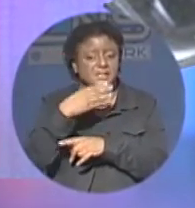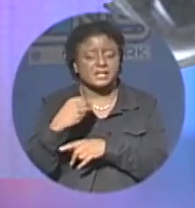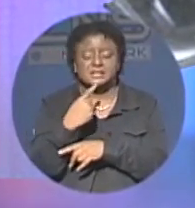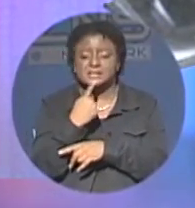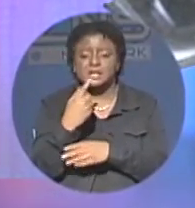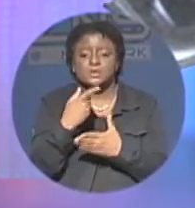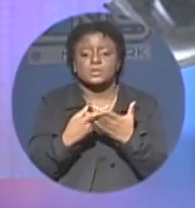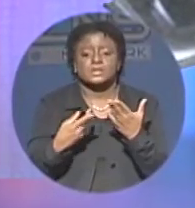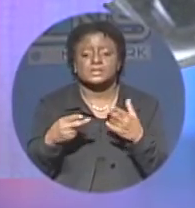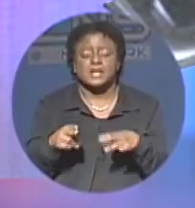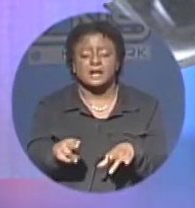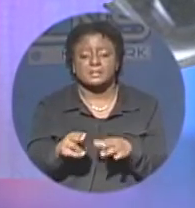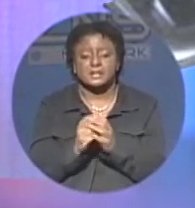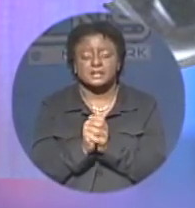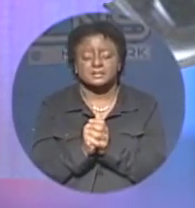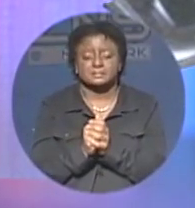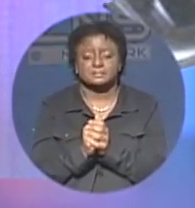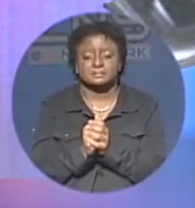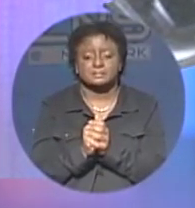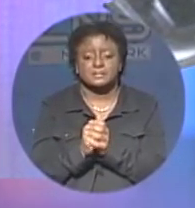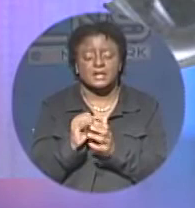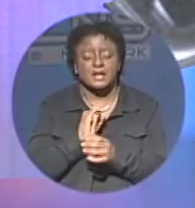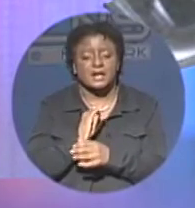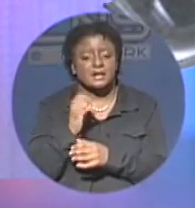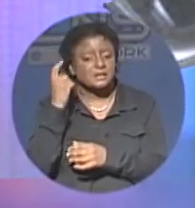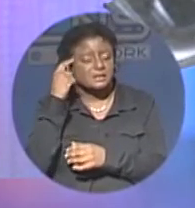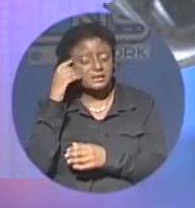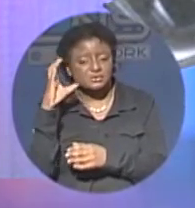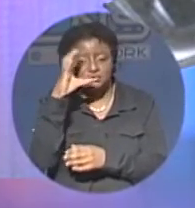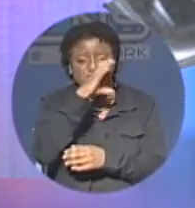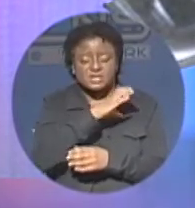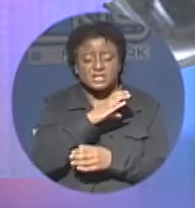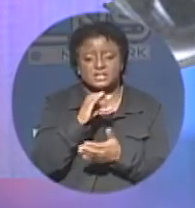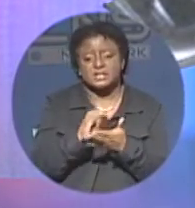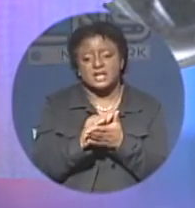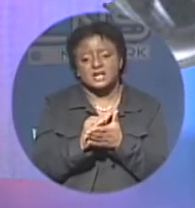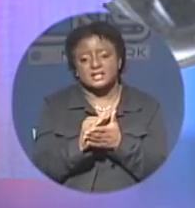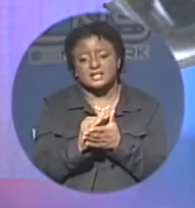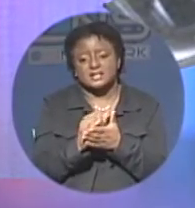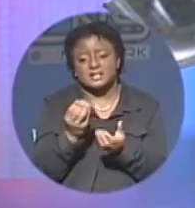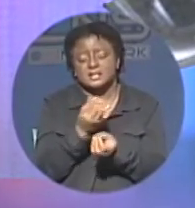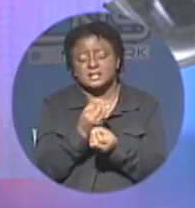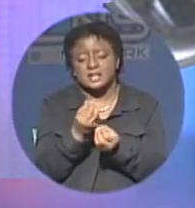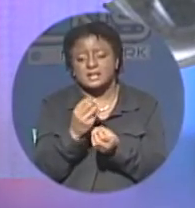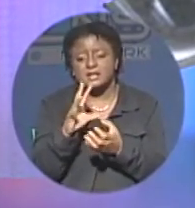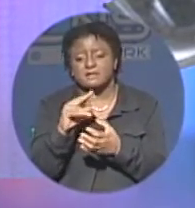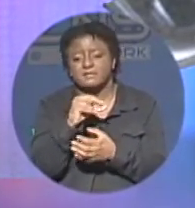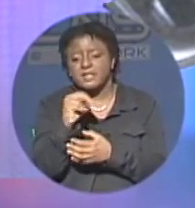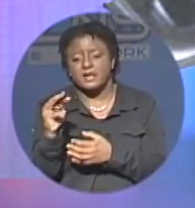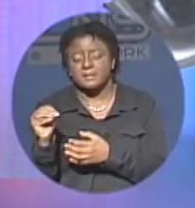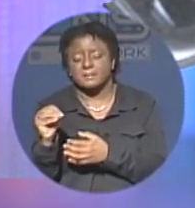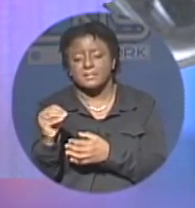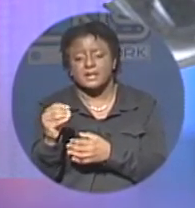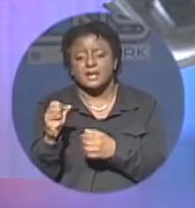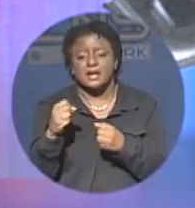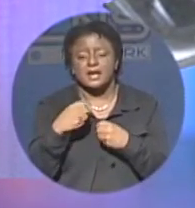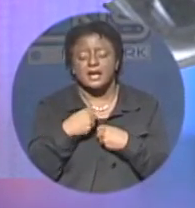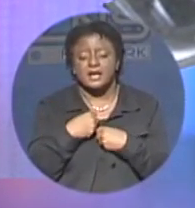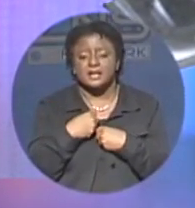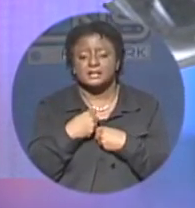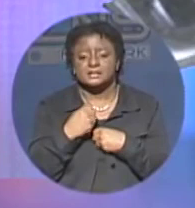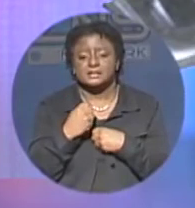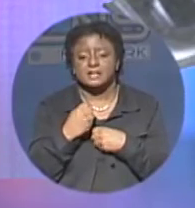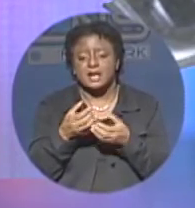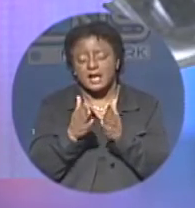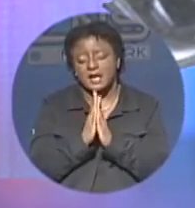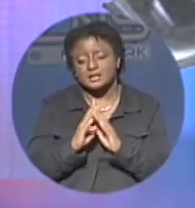what's happened? So I find it strange that neither of them availed themselves of that very simple right that a party member has. And then